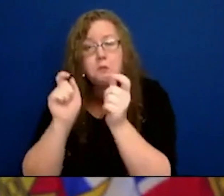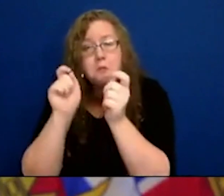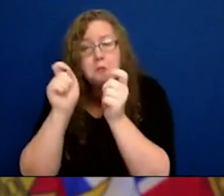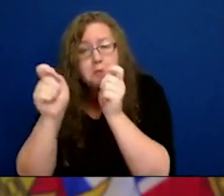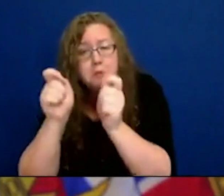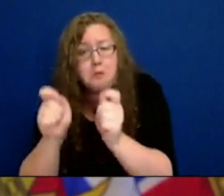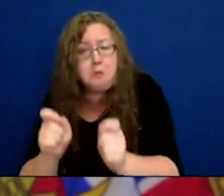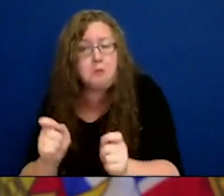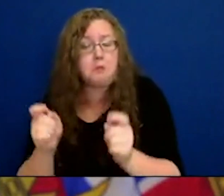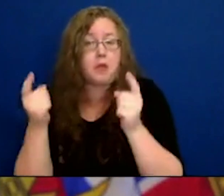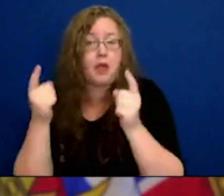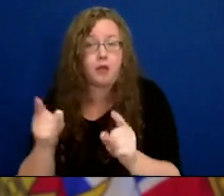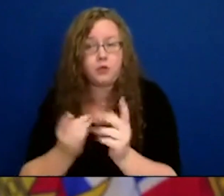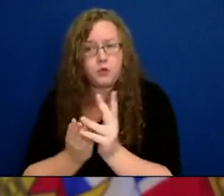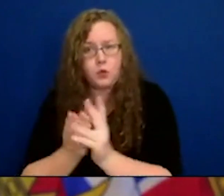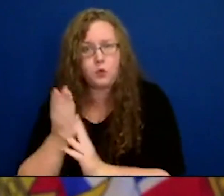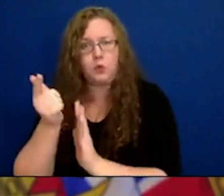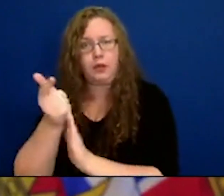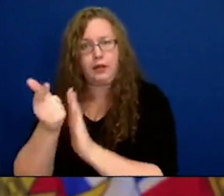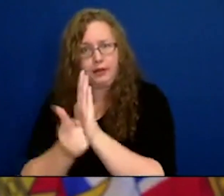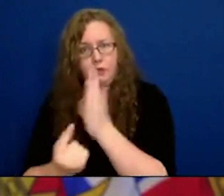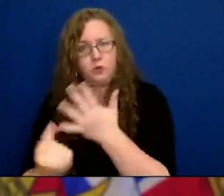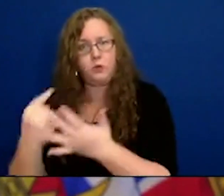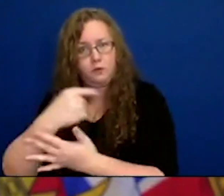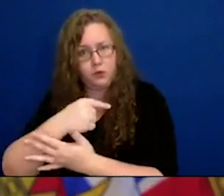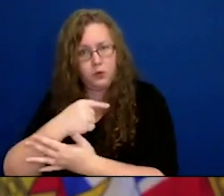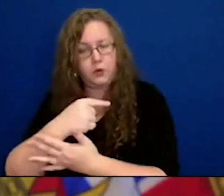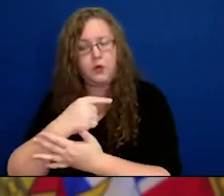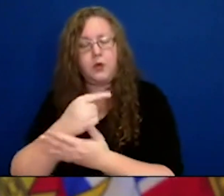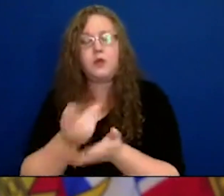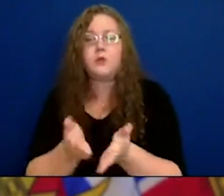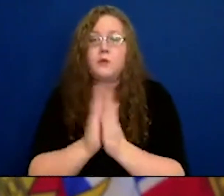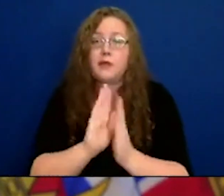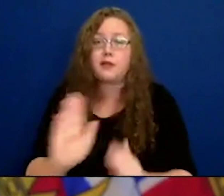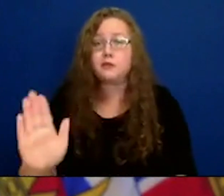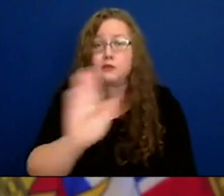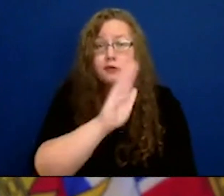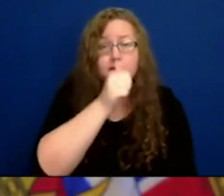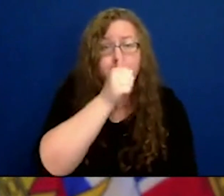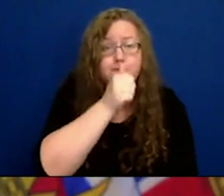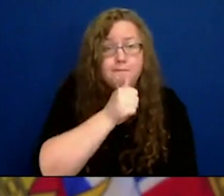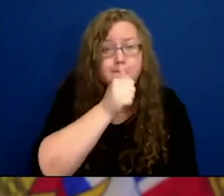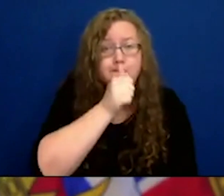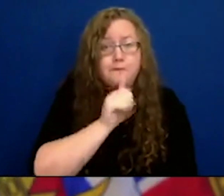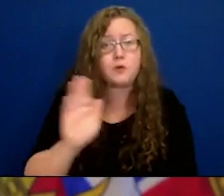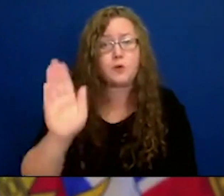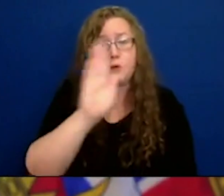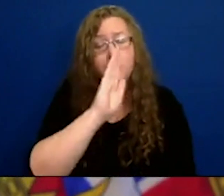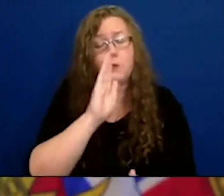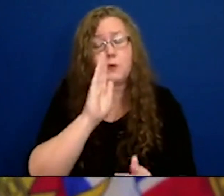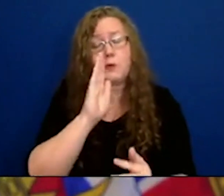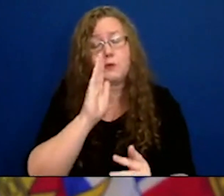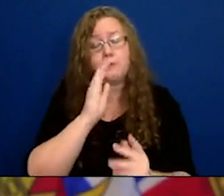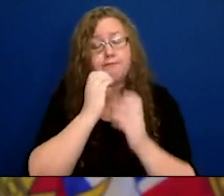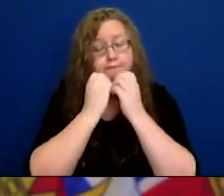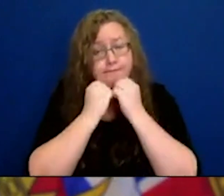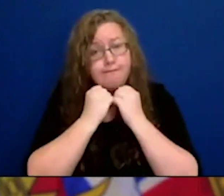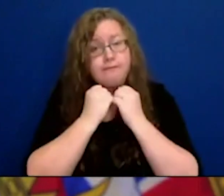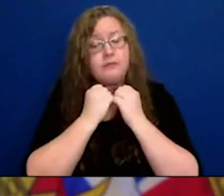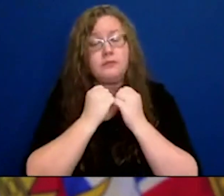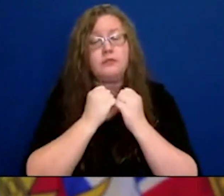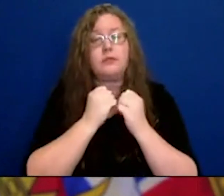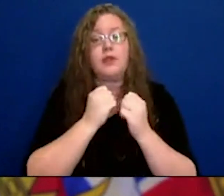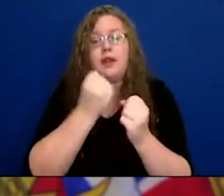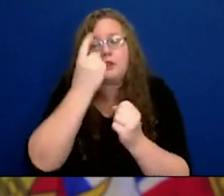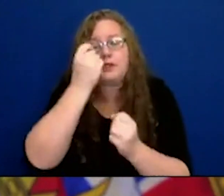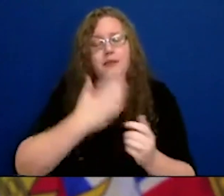I think I just ask people to bear with me and to understand the intent of the orders. And that's what